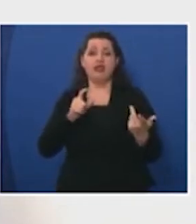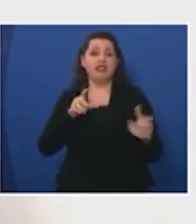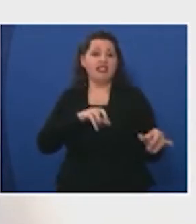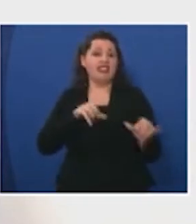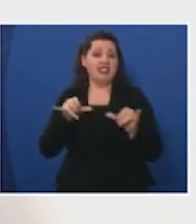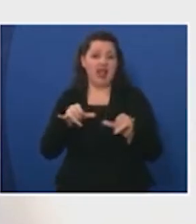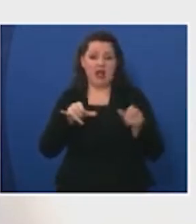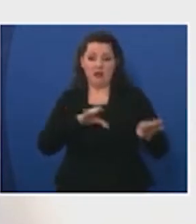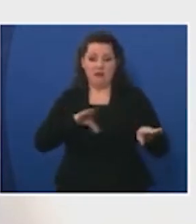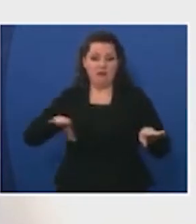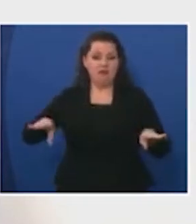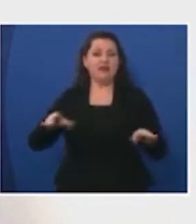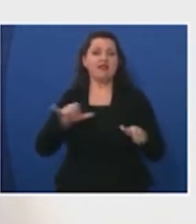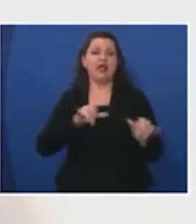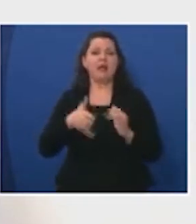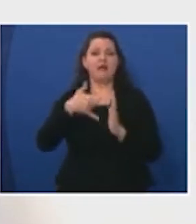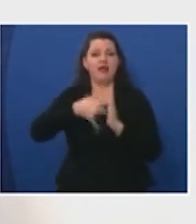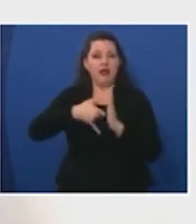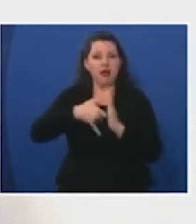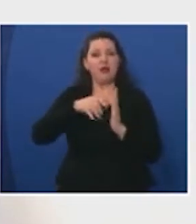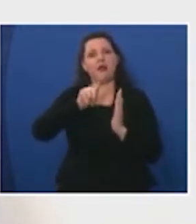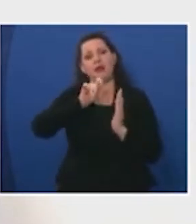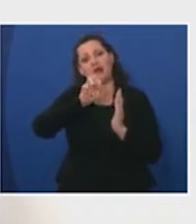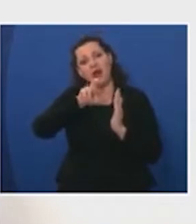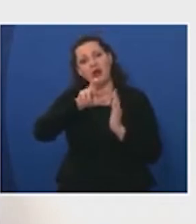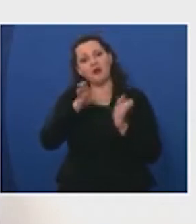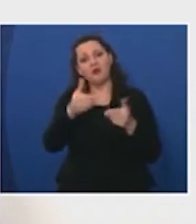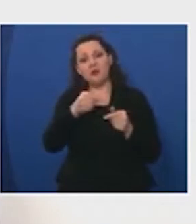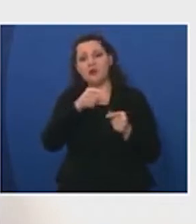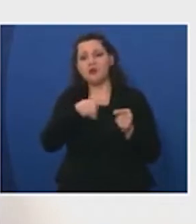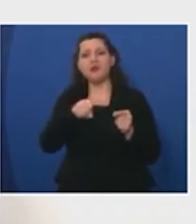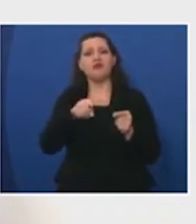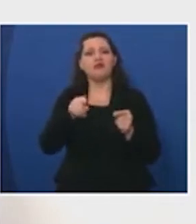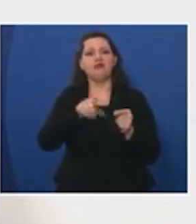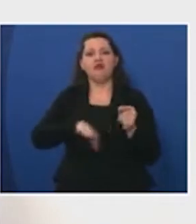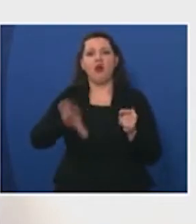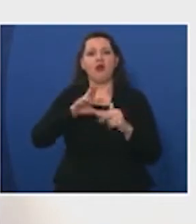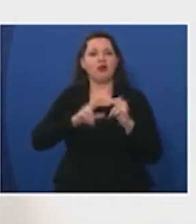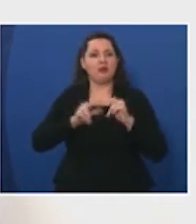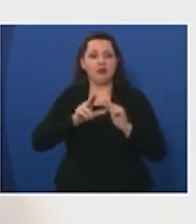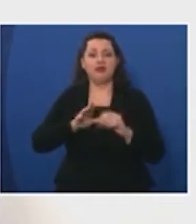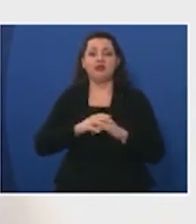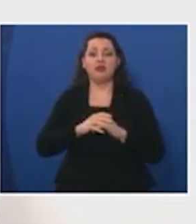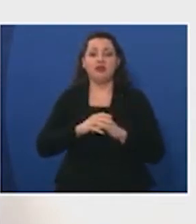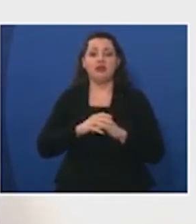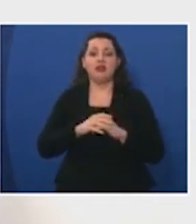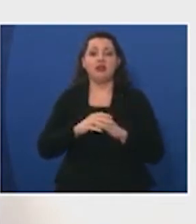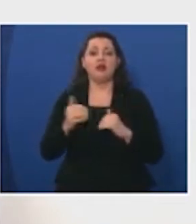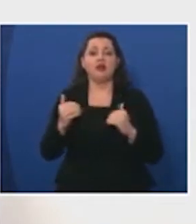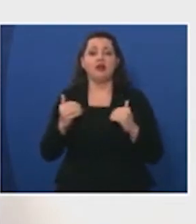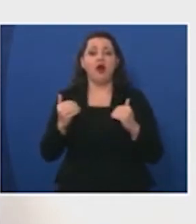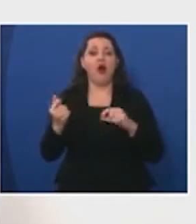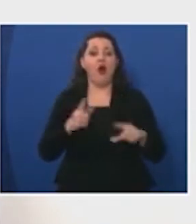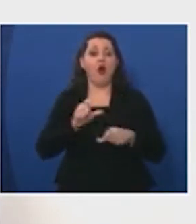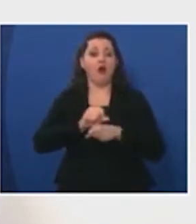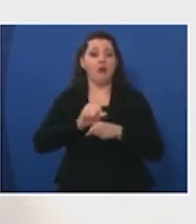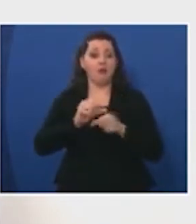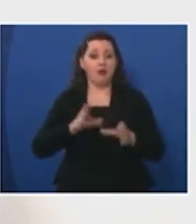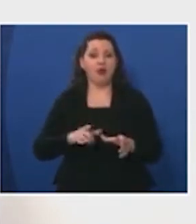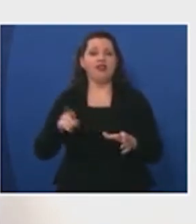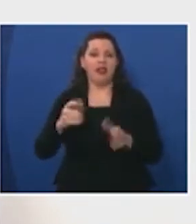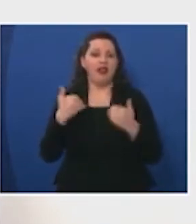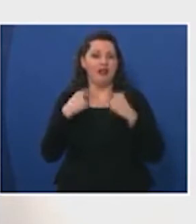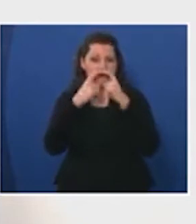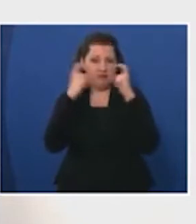same thing in the locker rooms and and throughout the facilities we have all our employees wearing